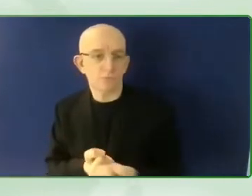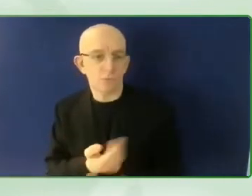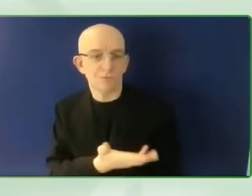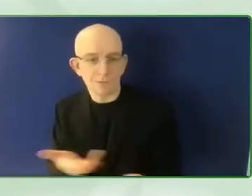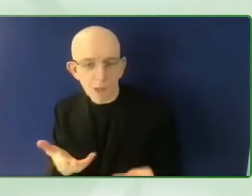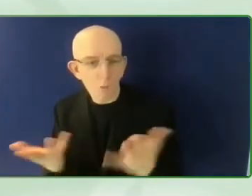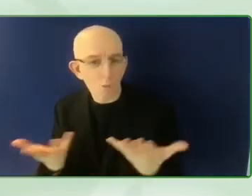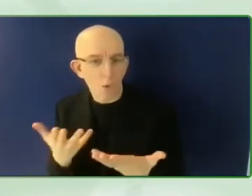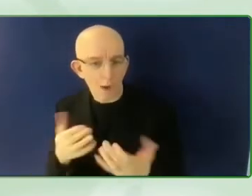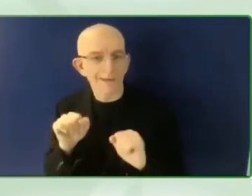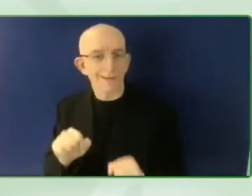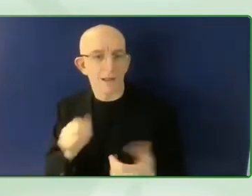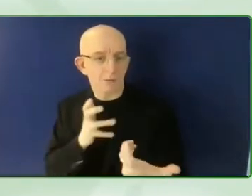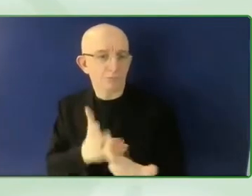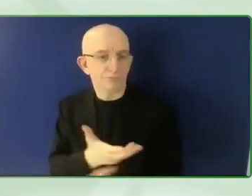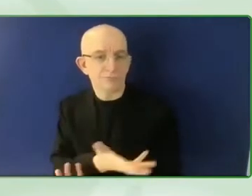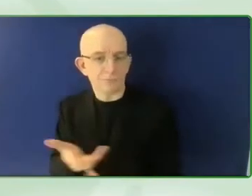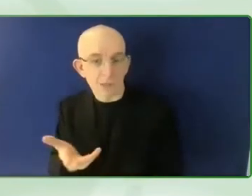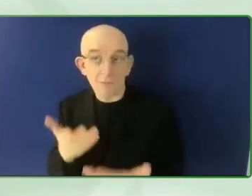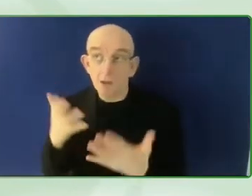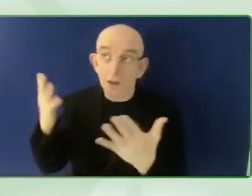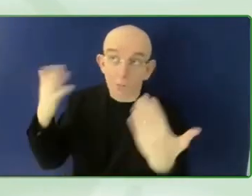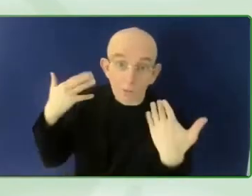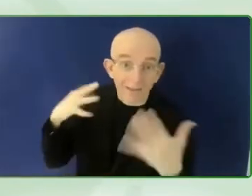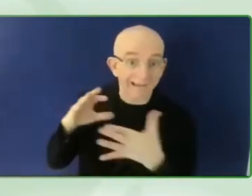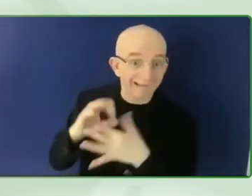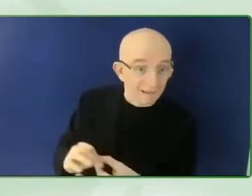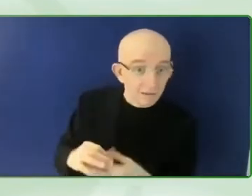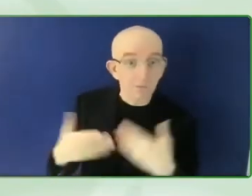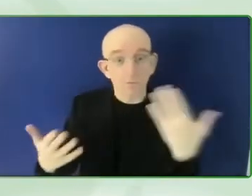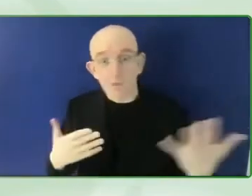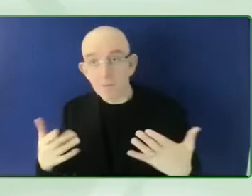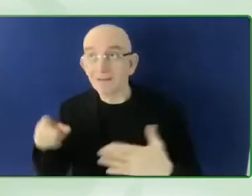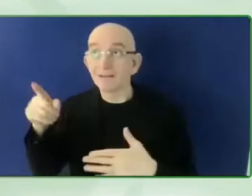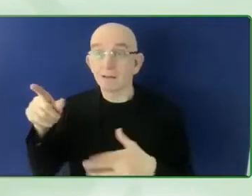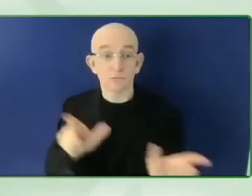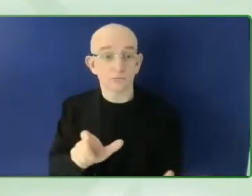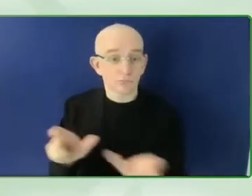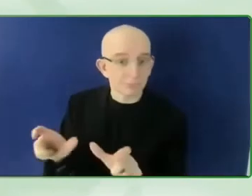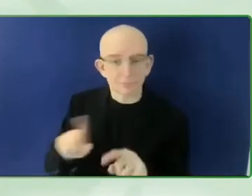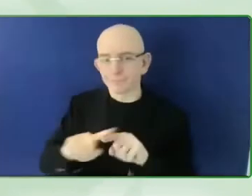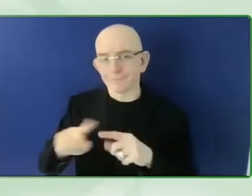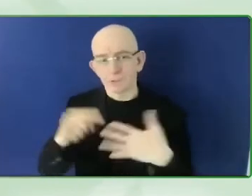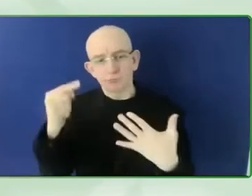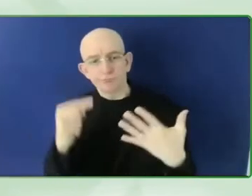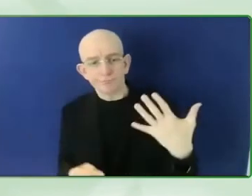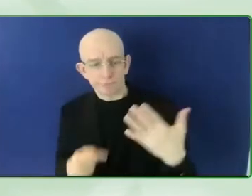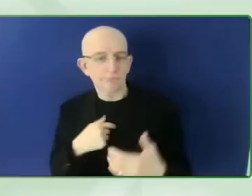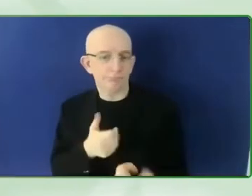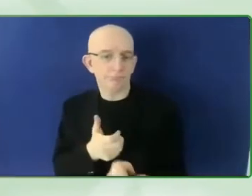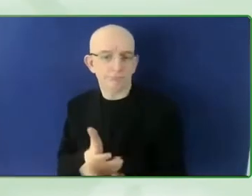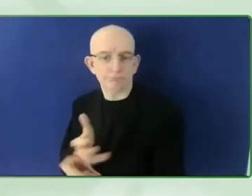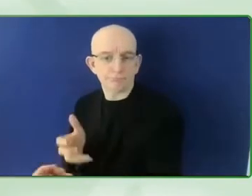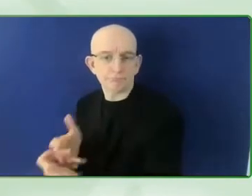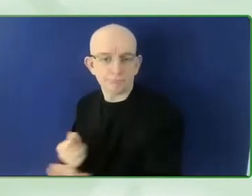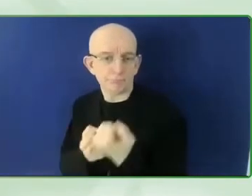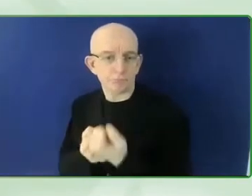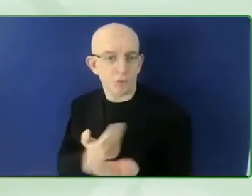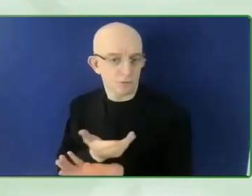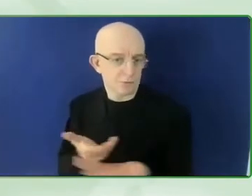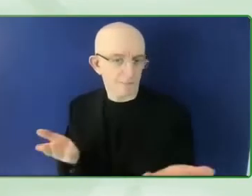how at the COP conference, how the Israeli energy minister, who uses a wheelchair, could not even access